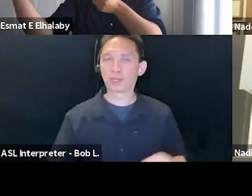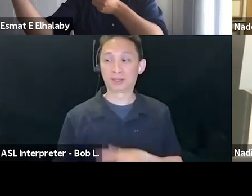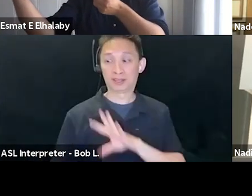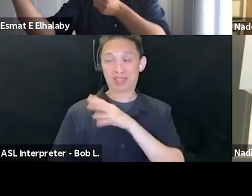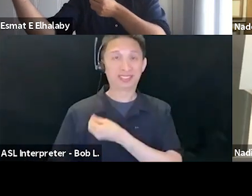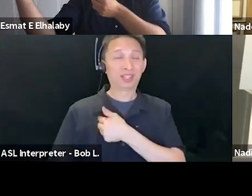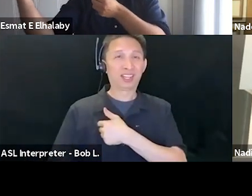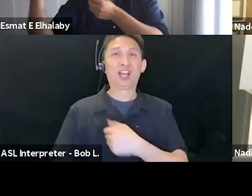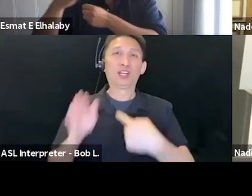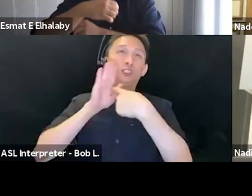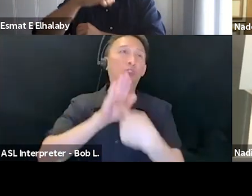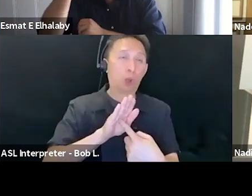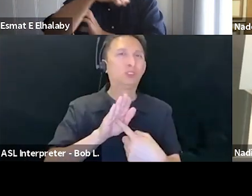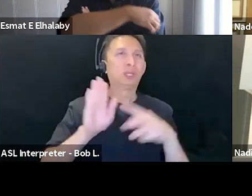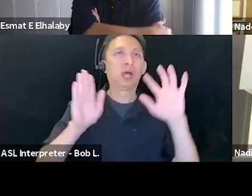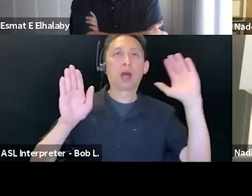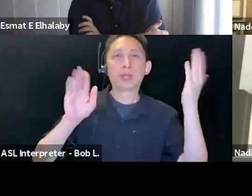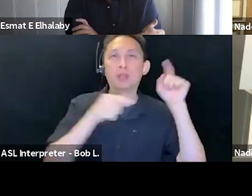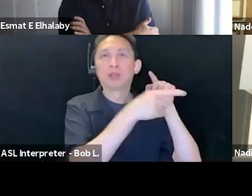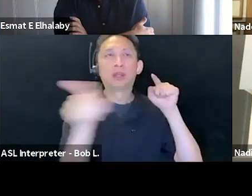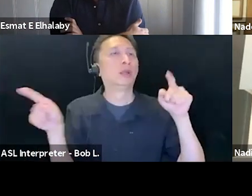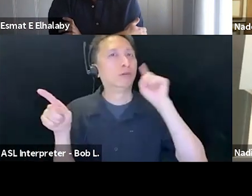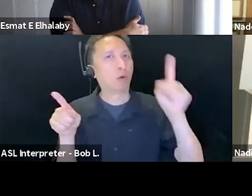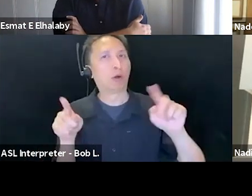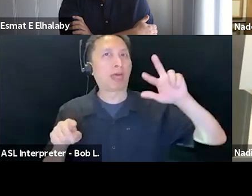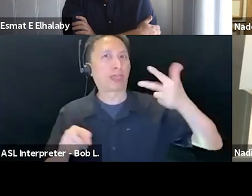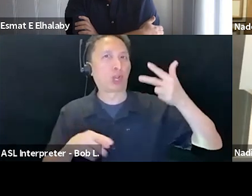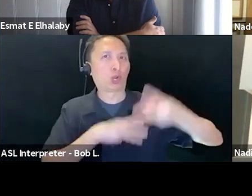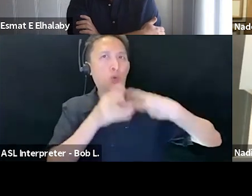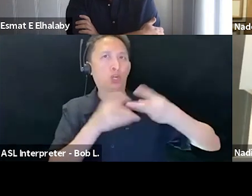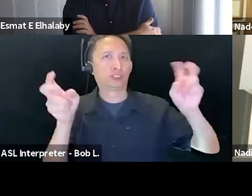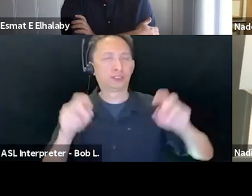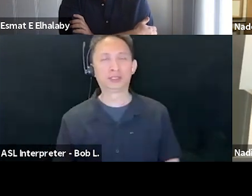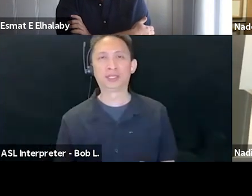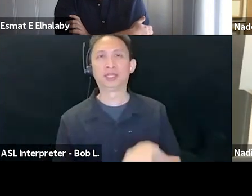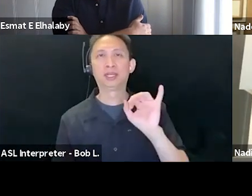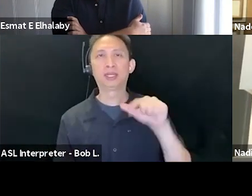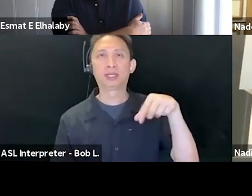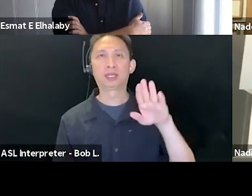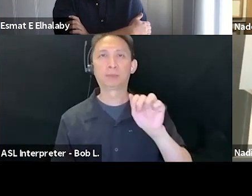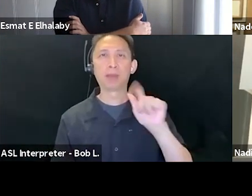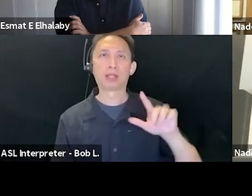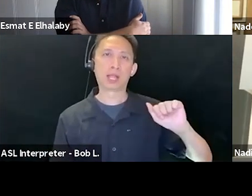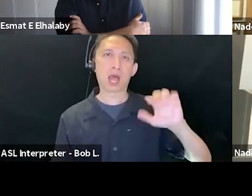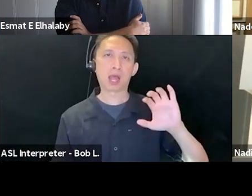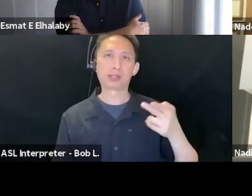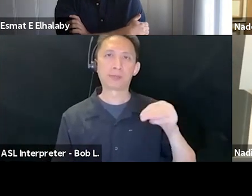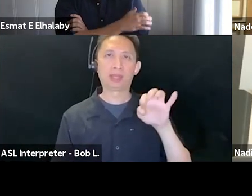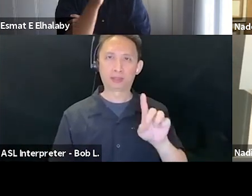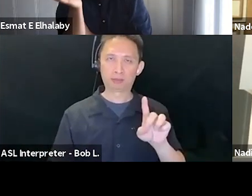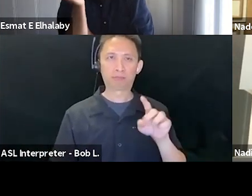a mirror to the third world, Iqbal Ahmed said in Gaza when he gave his address there. And it's understanding